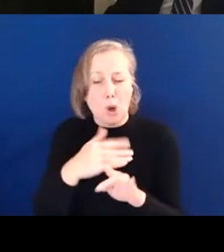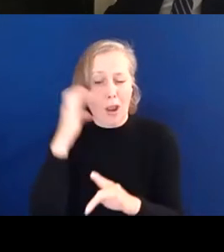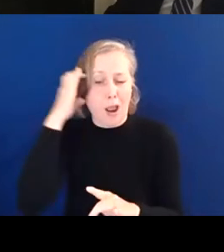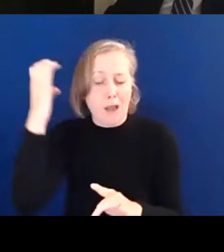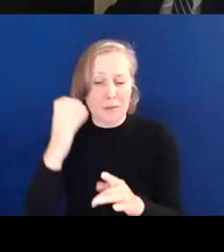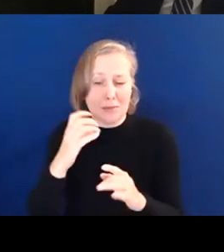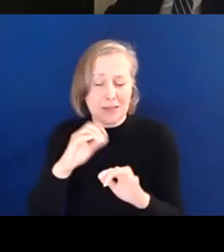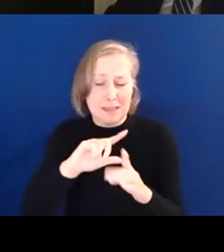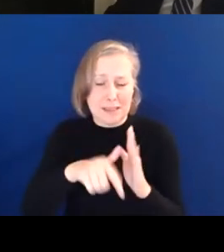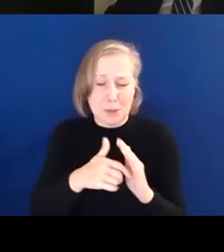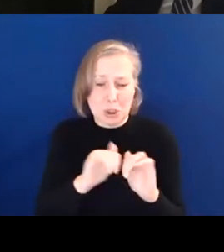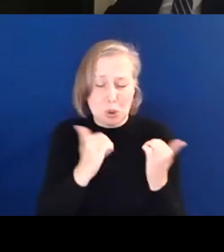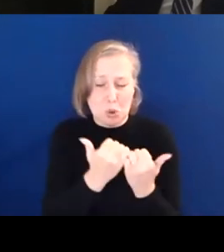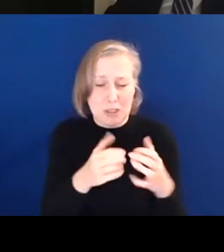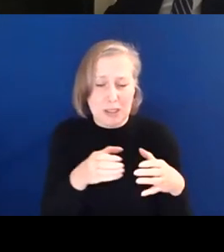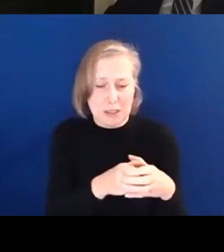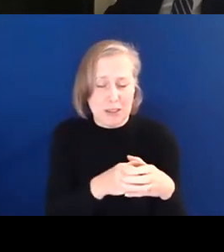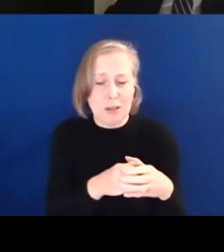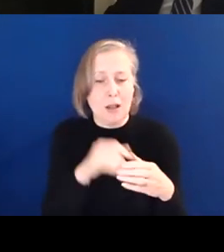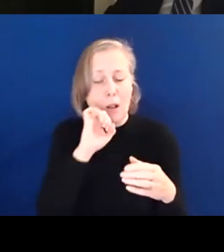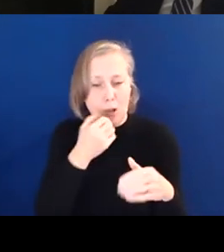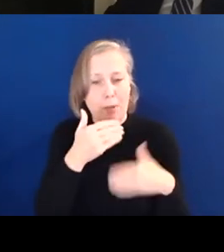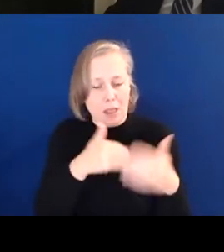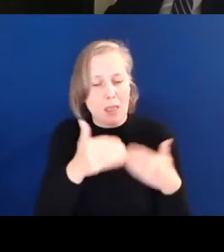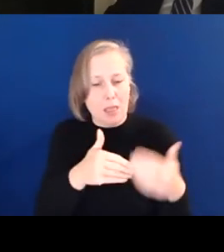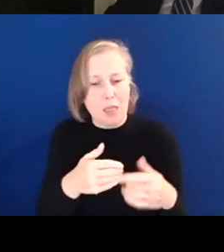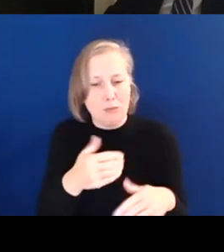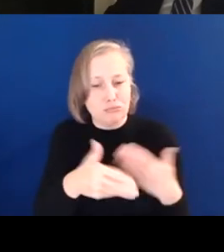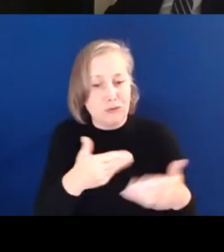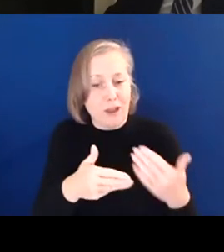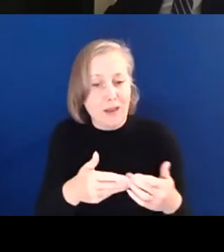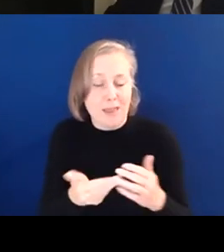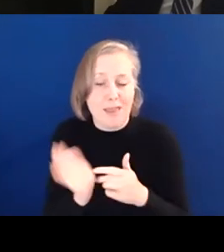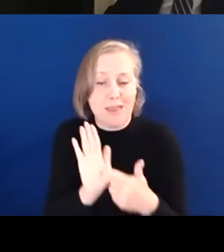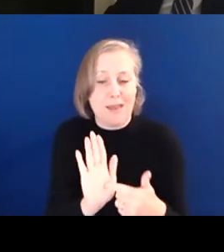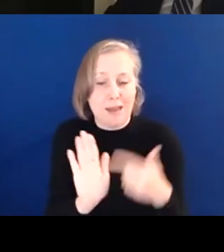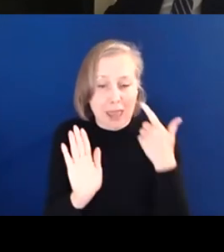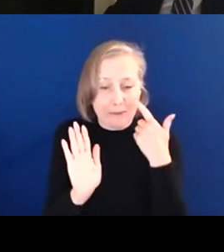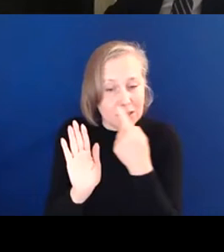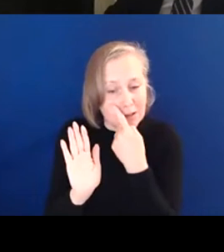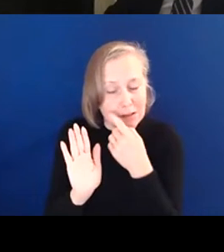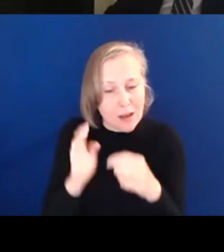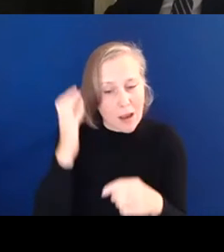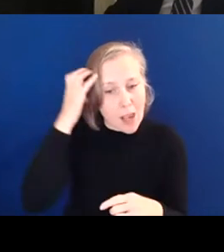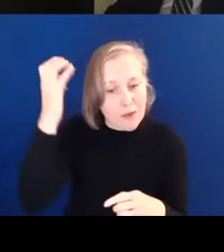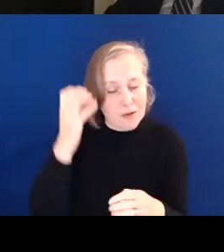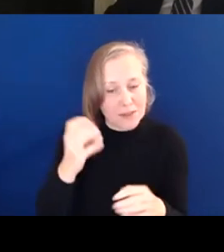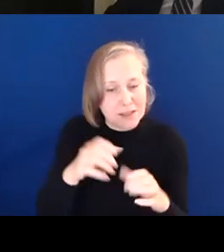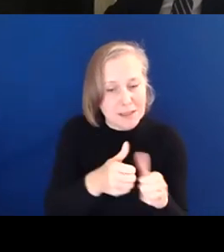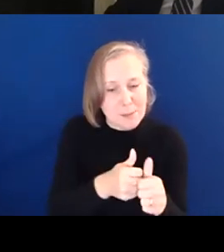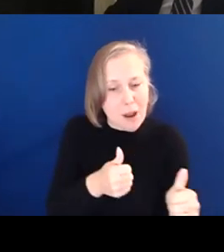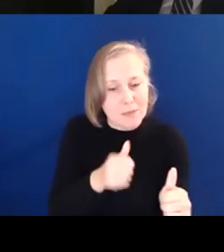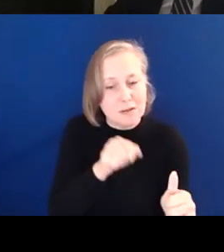unit in the following few weeks would be to provide evidence for individual government departments that would strengthen the likelihood